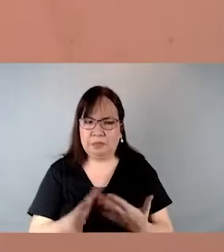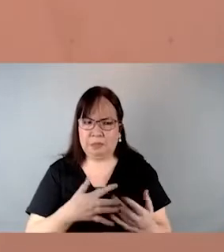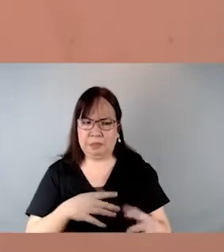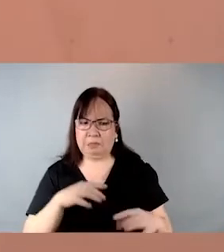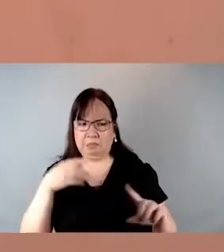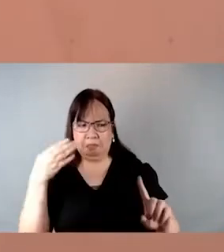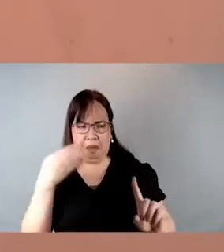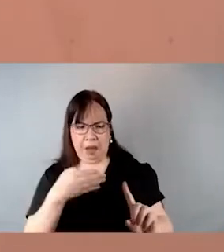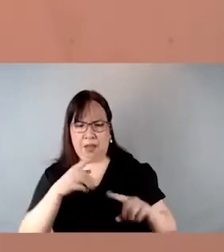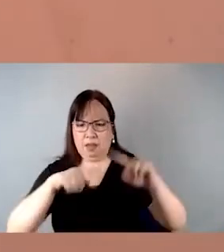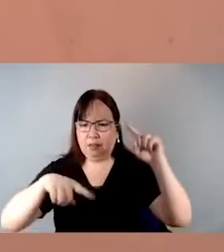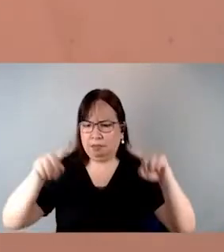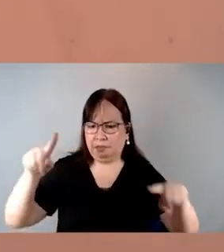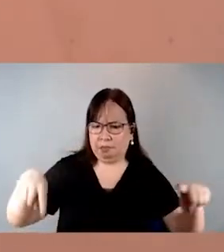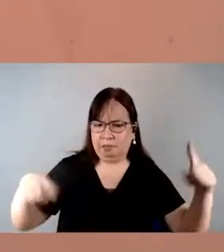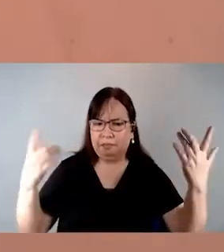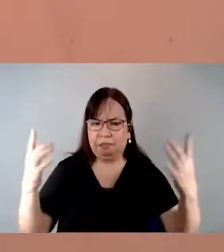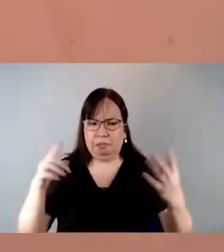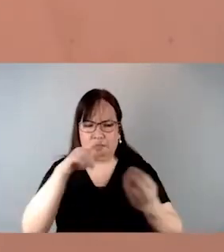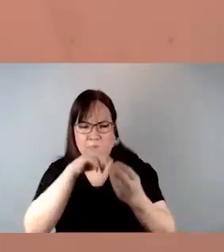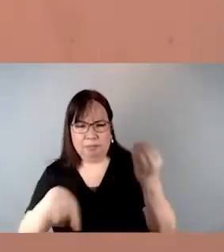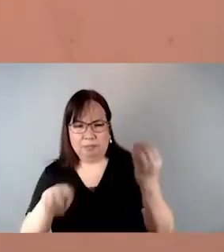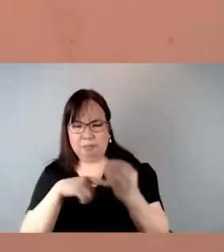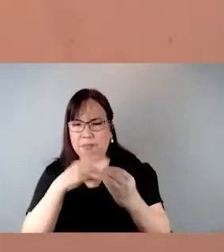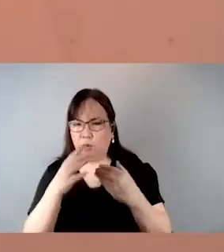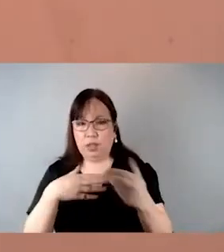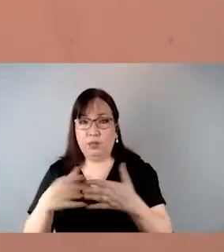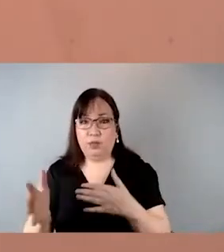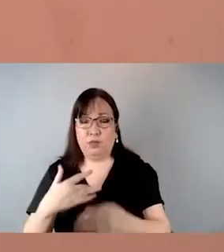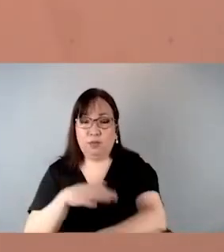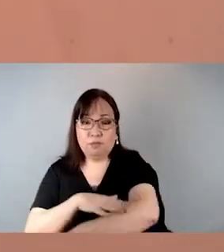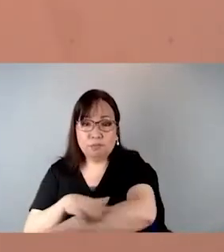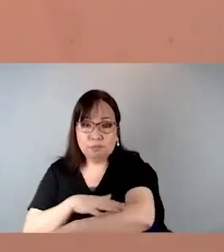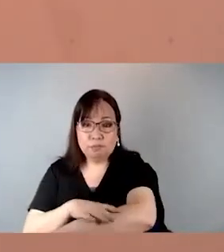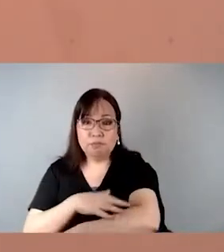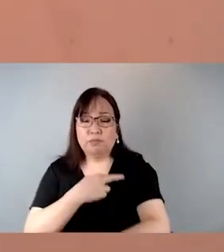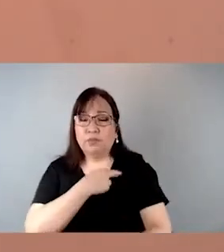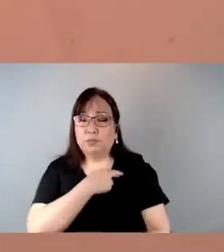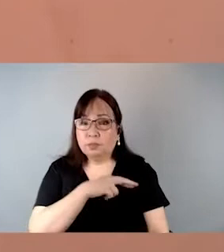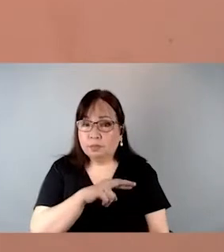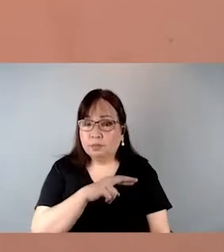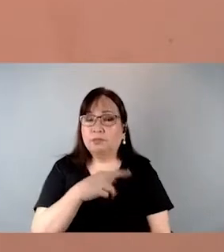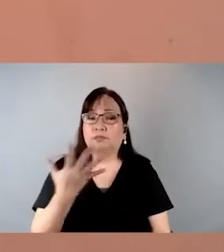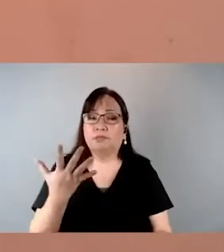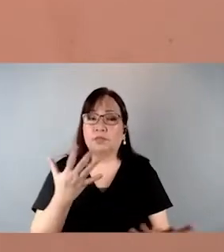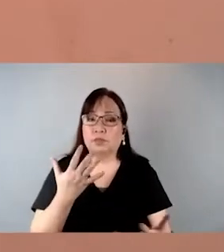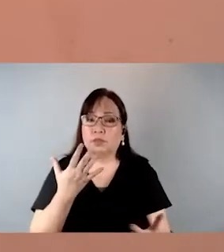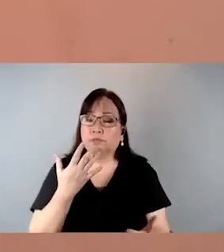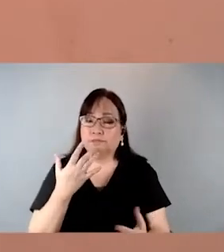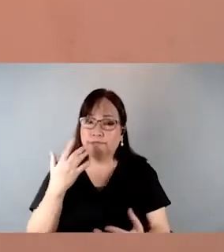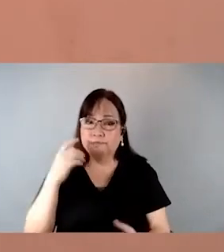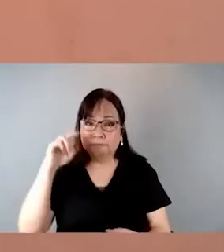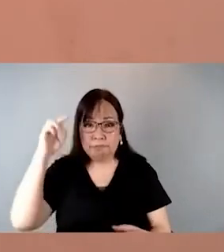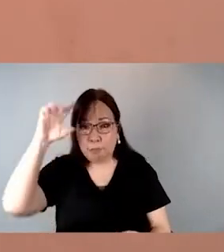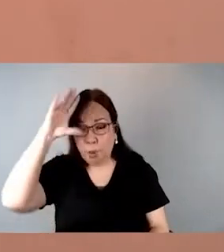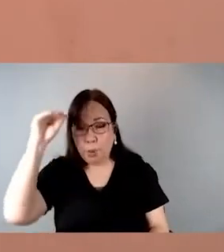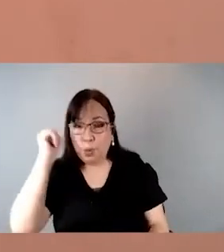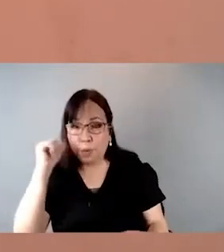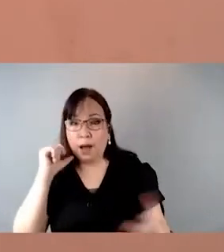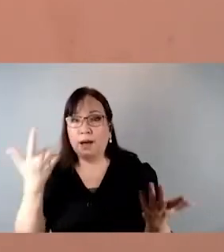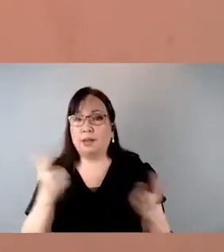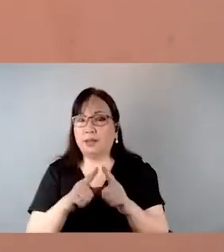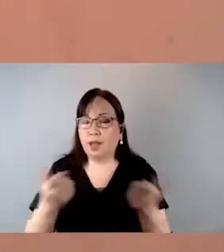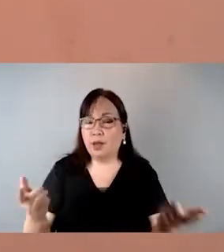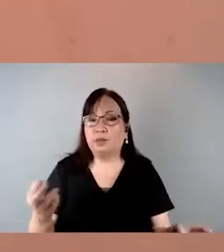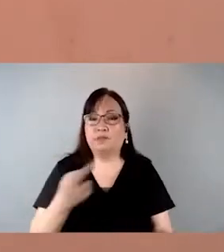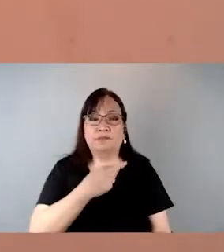distinction or discrimination, on account of race, color, sex, language, religion,